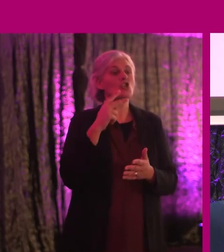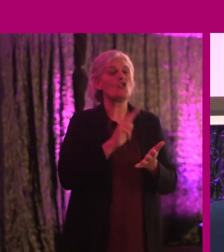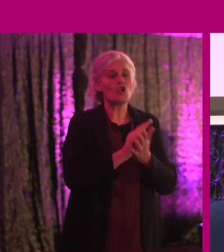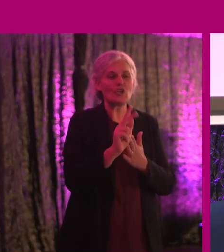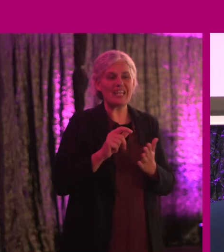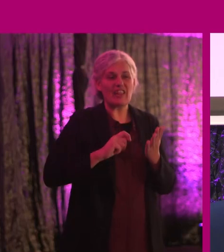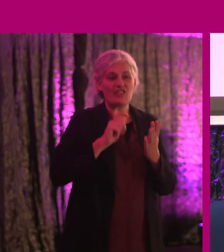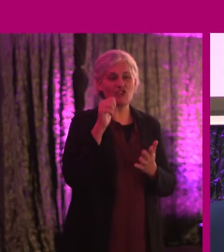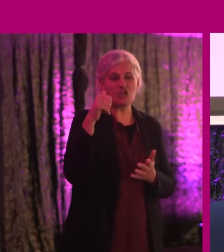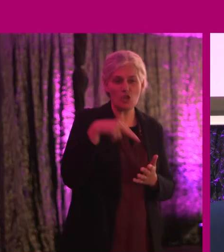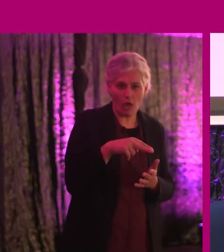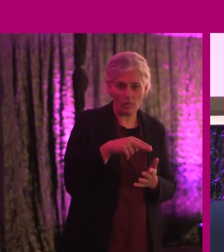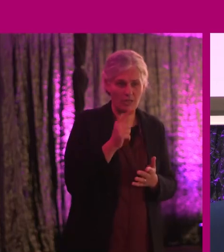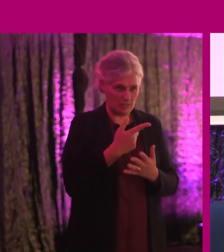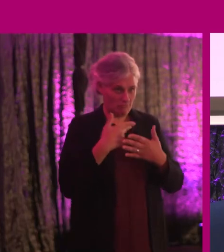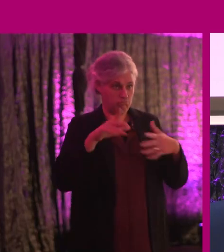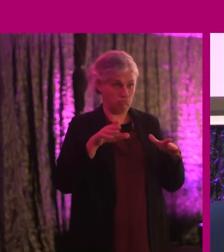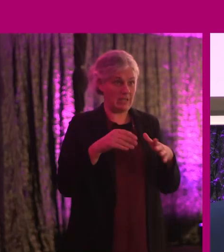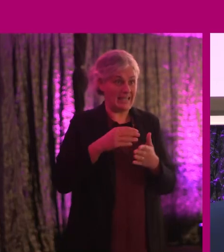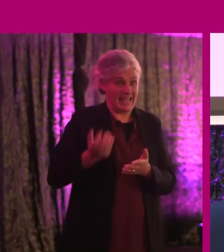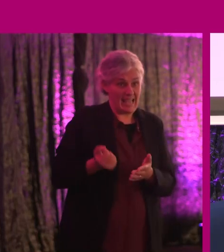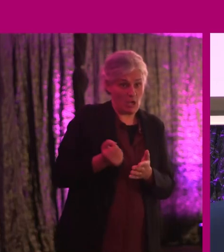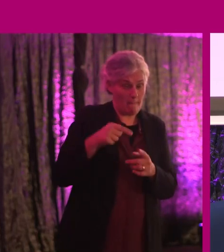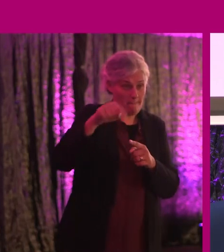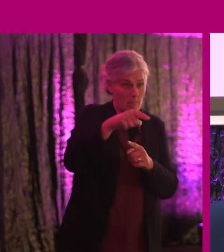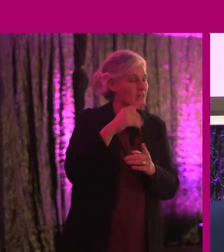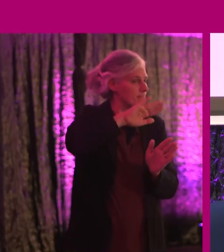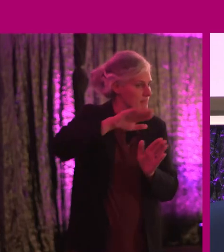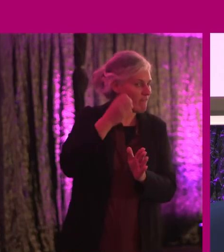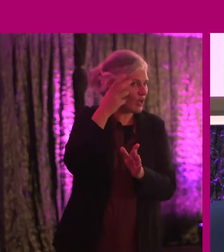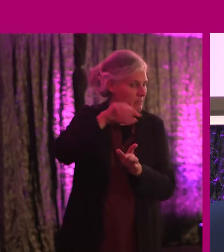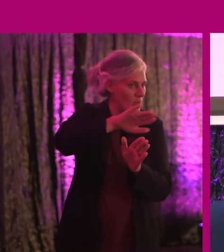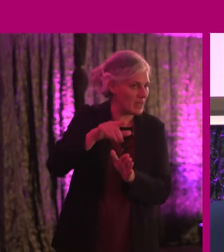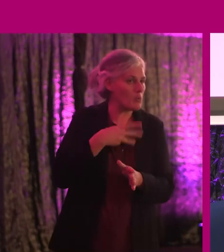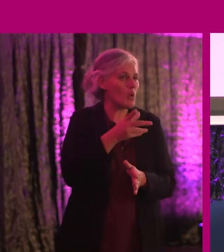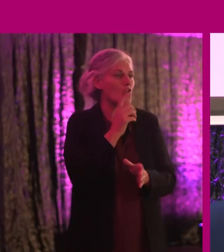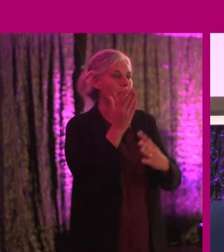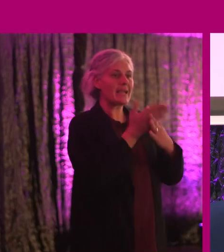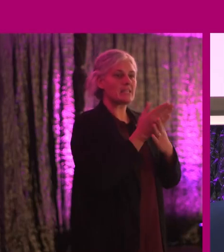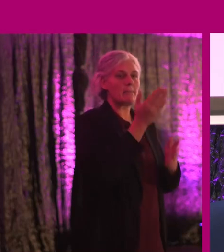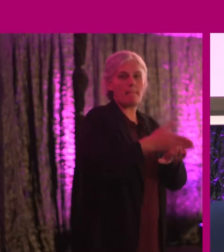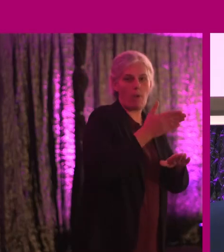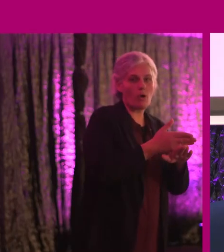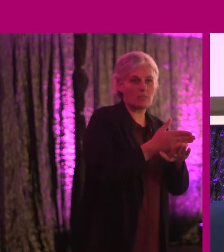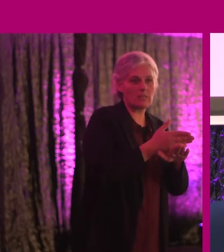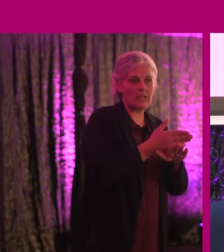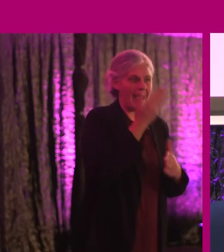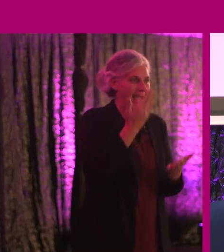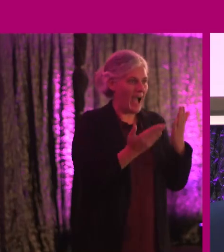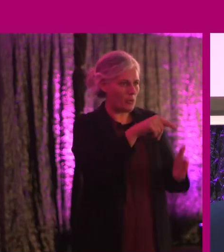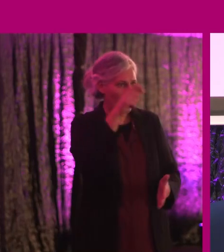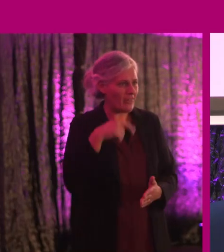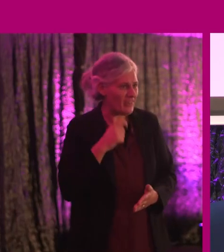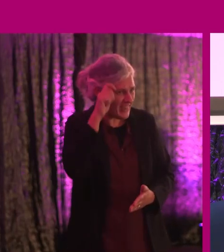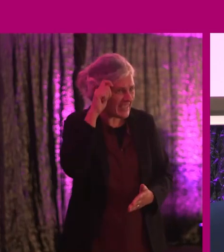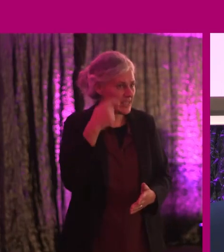in disposable income. But forget that for a second because we're here to talk about accessible employment. How do you think